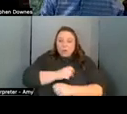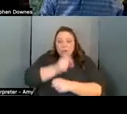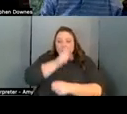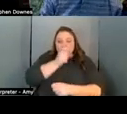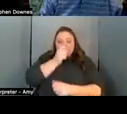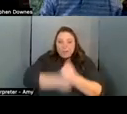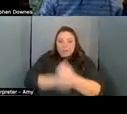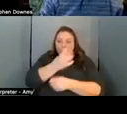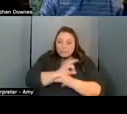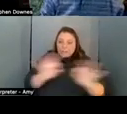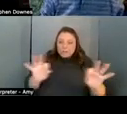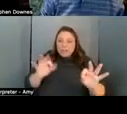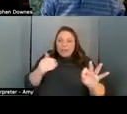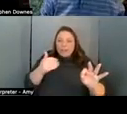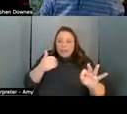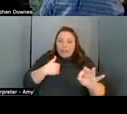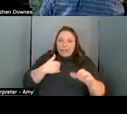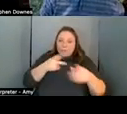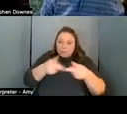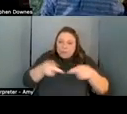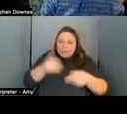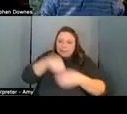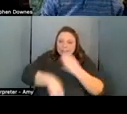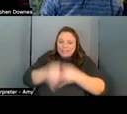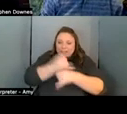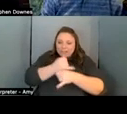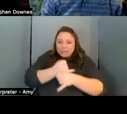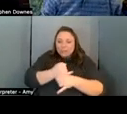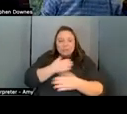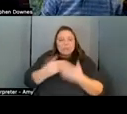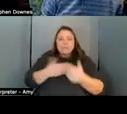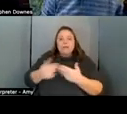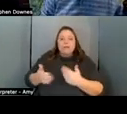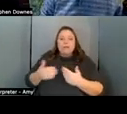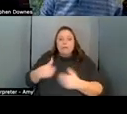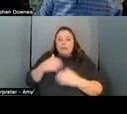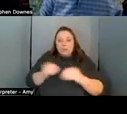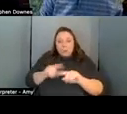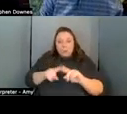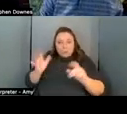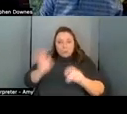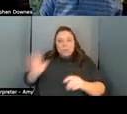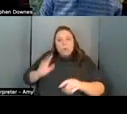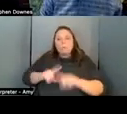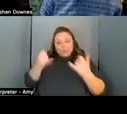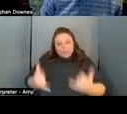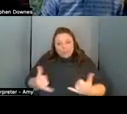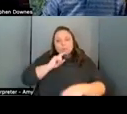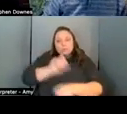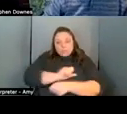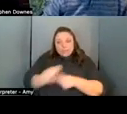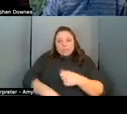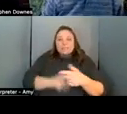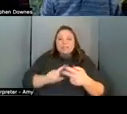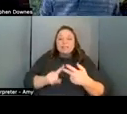inside the institution didn't matter so much anymore but now it does how do we ensure diversity